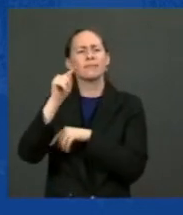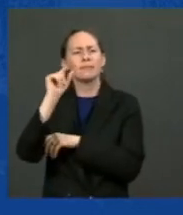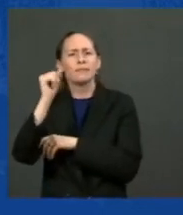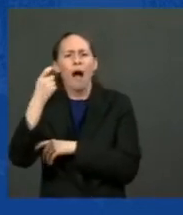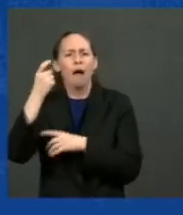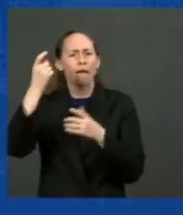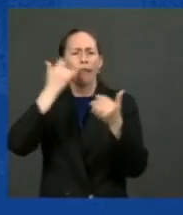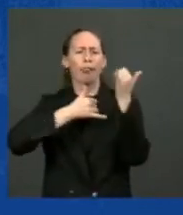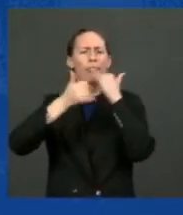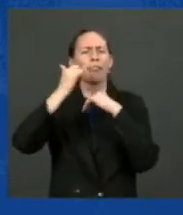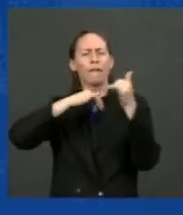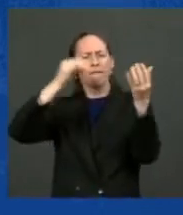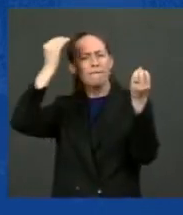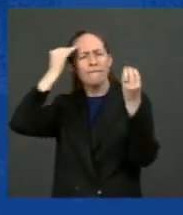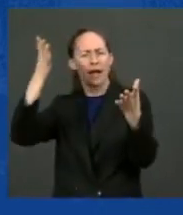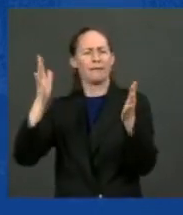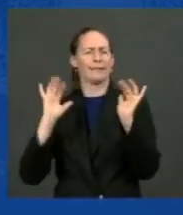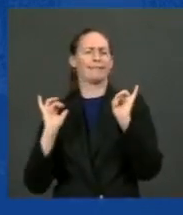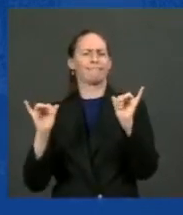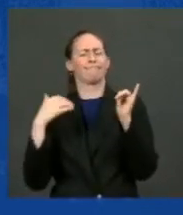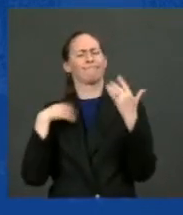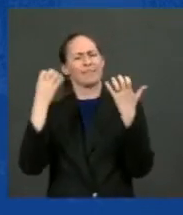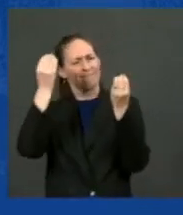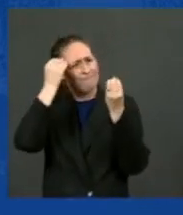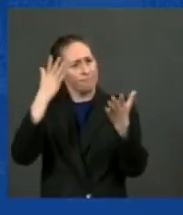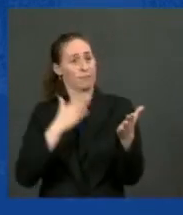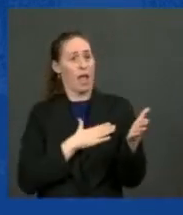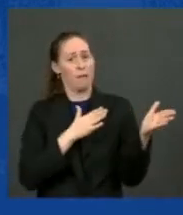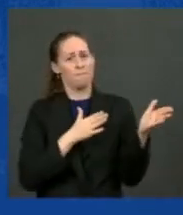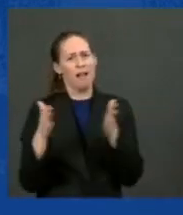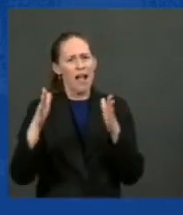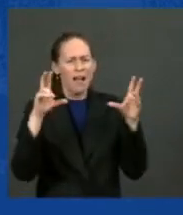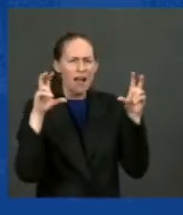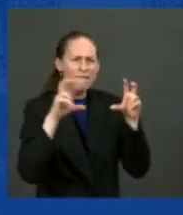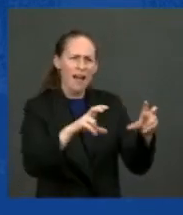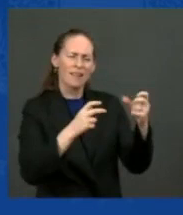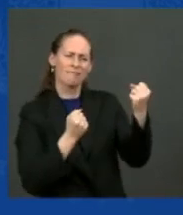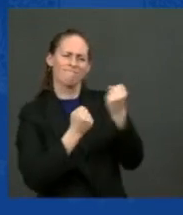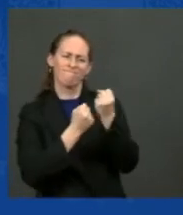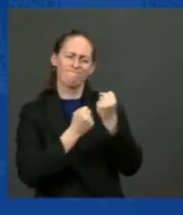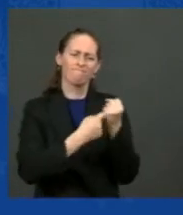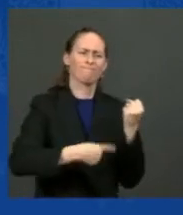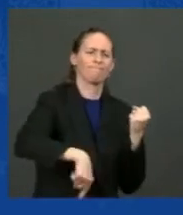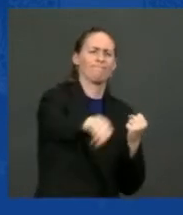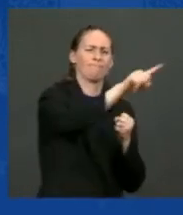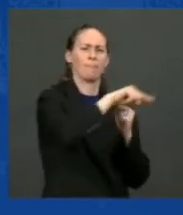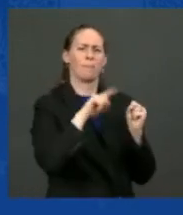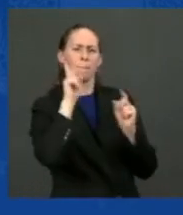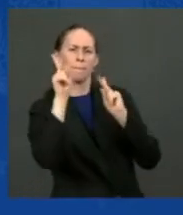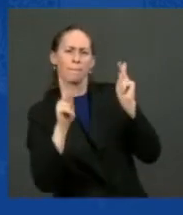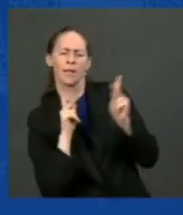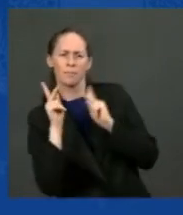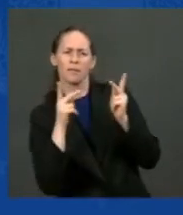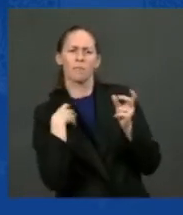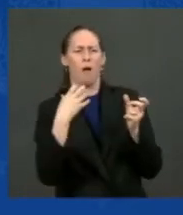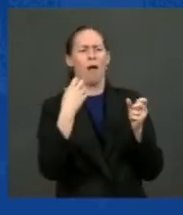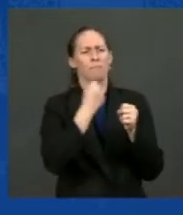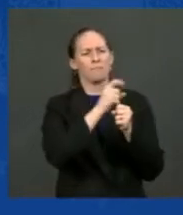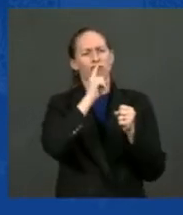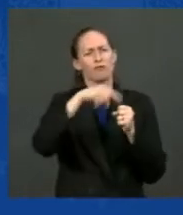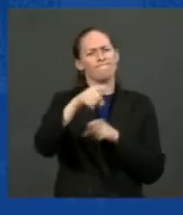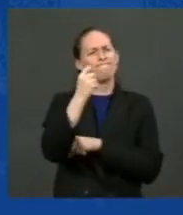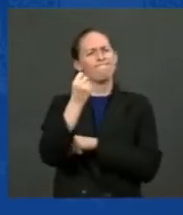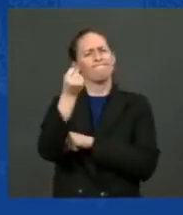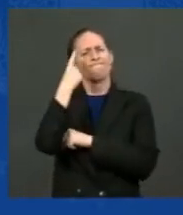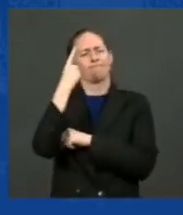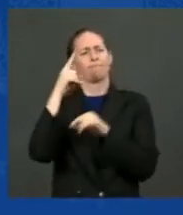my plan has overwhelming support in the polling data for the American people. They understand what's at stake. They understand that workers and families have